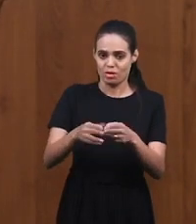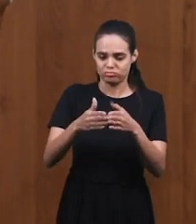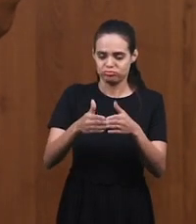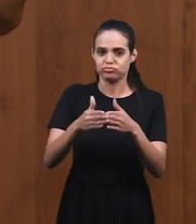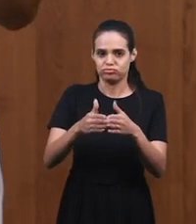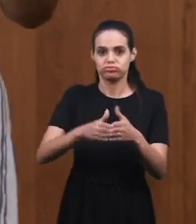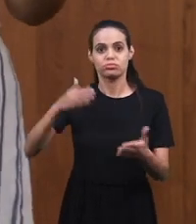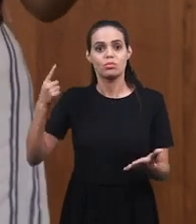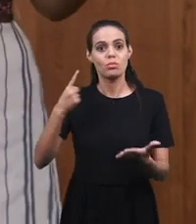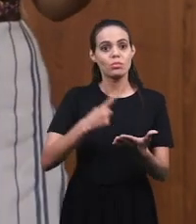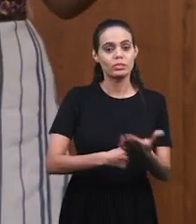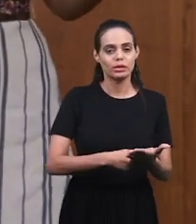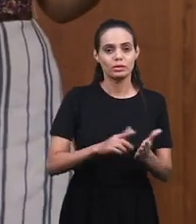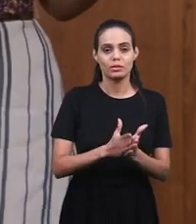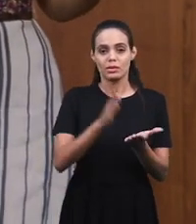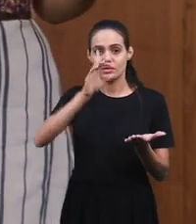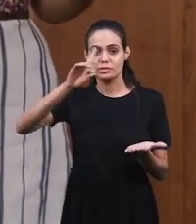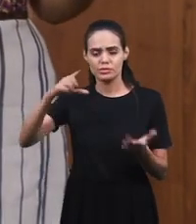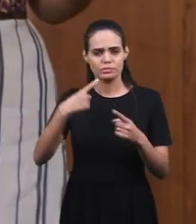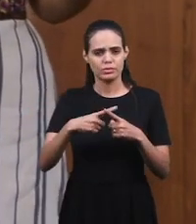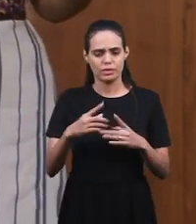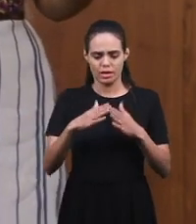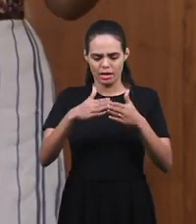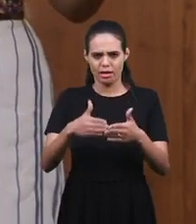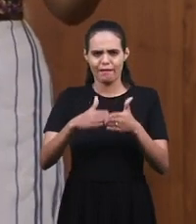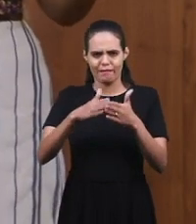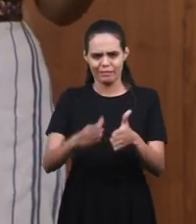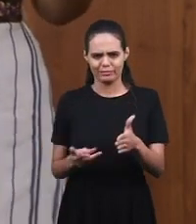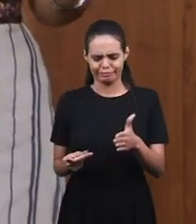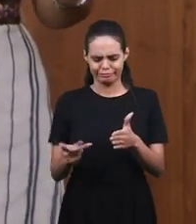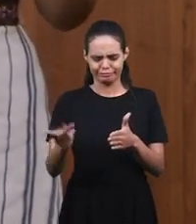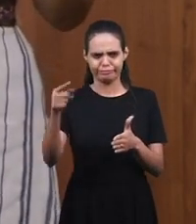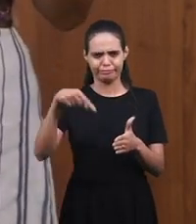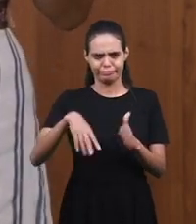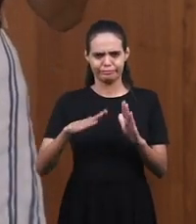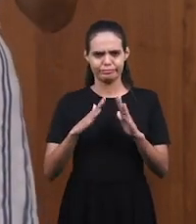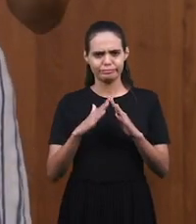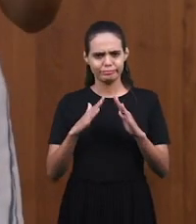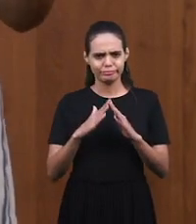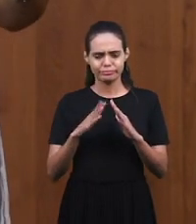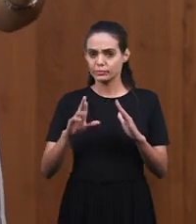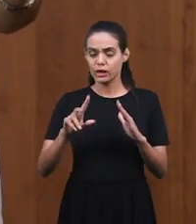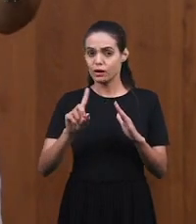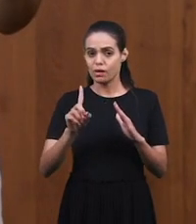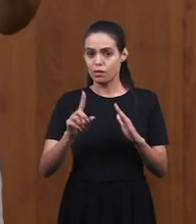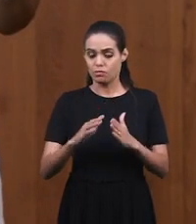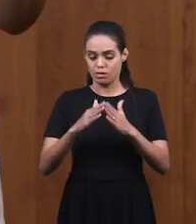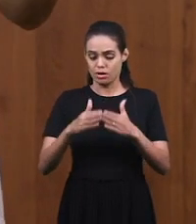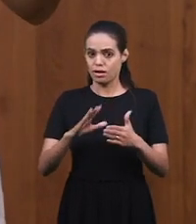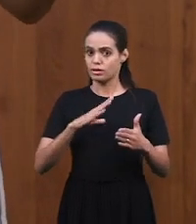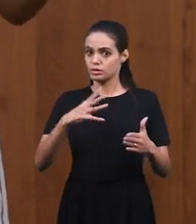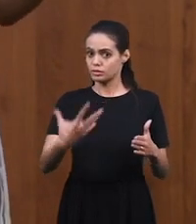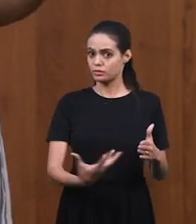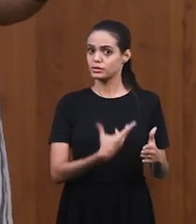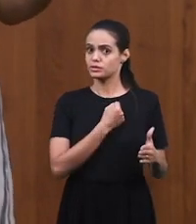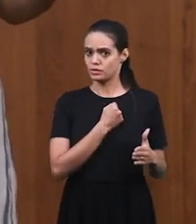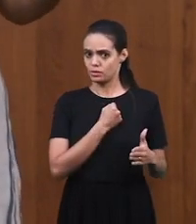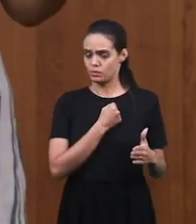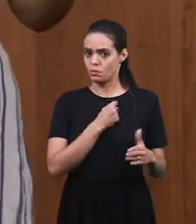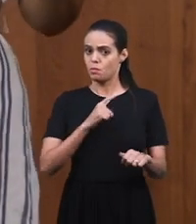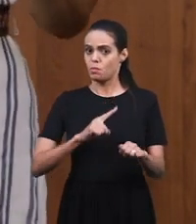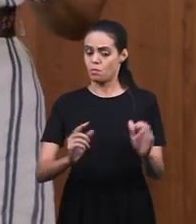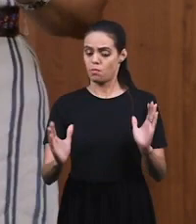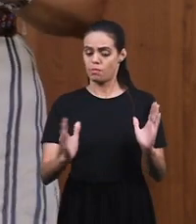what the dove was announcing there was that the promise of the Lord was starting to be fulfilled because the ark was in their